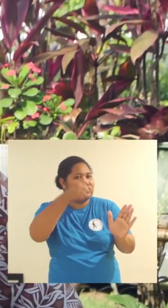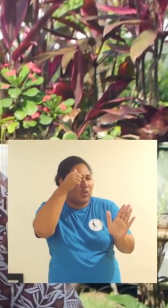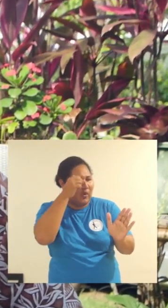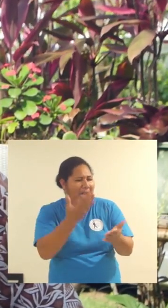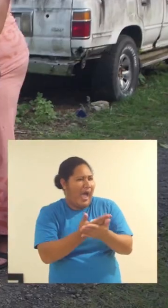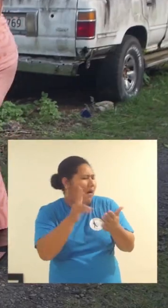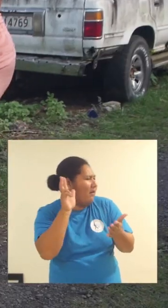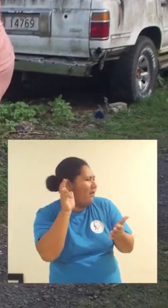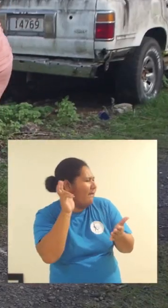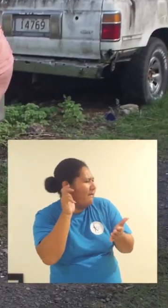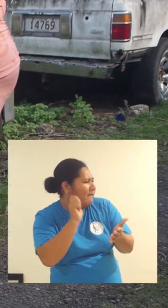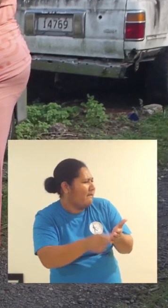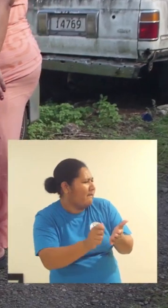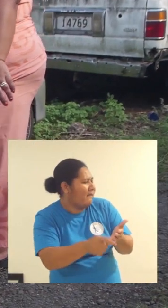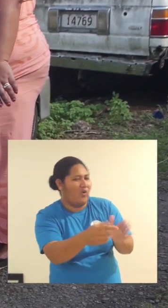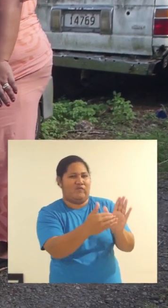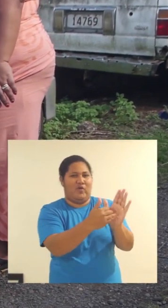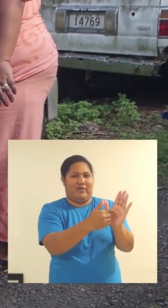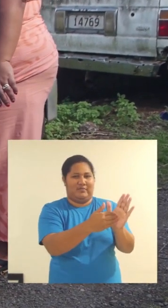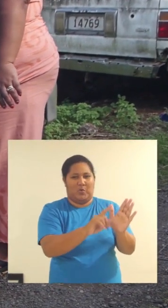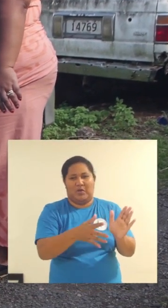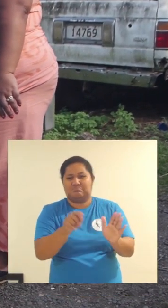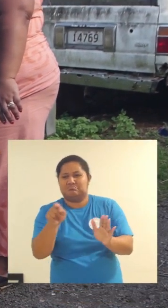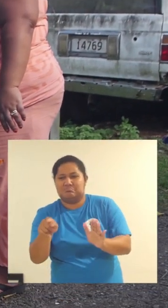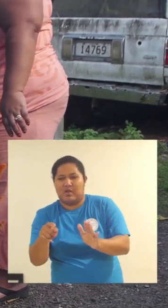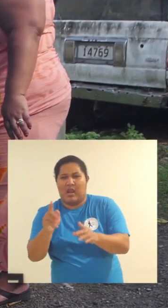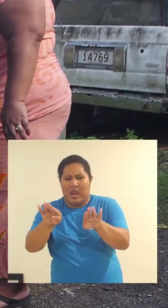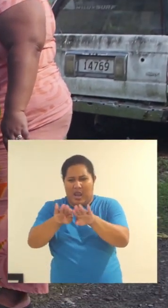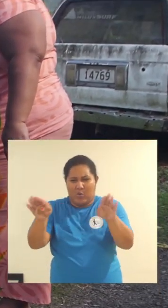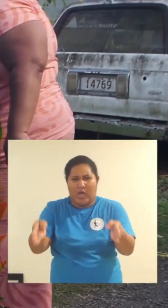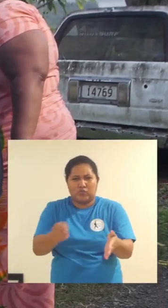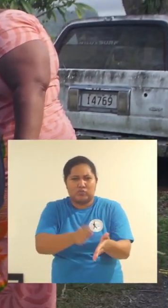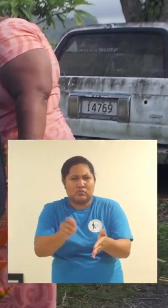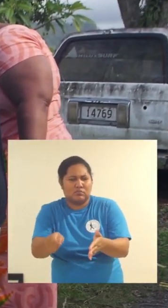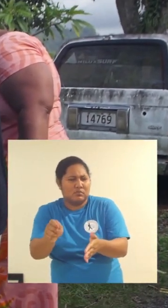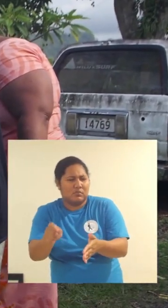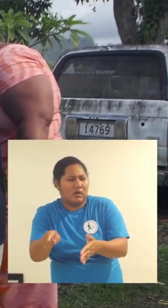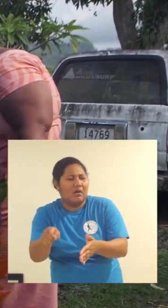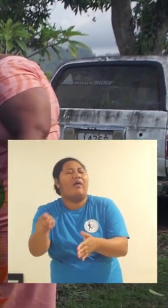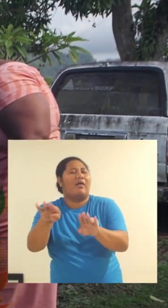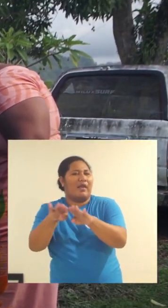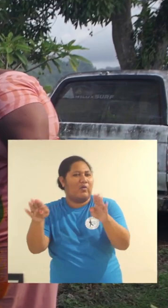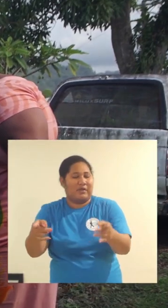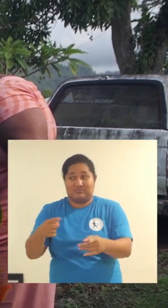and going get that. We will be killed. We are all at same We are all